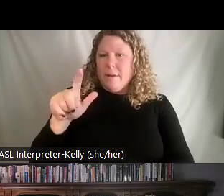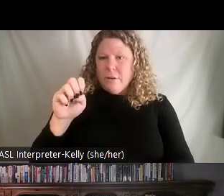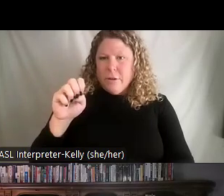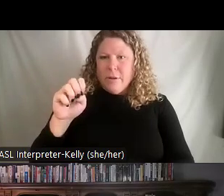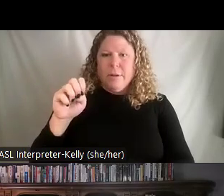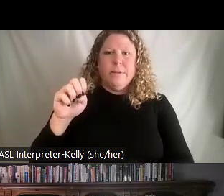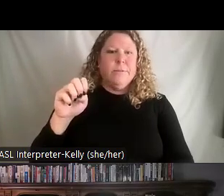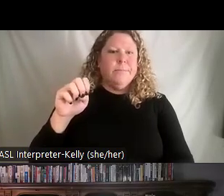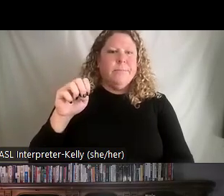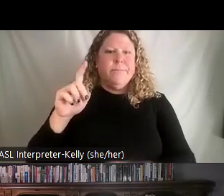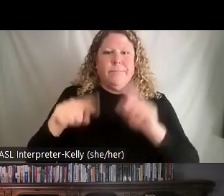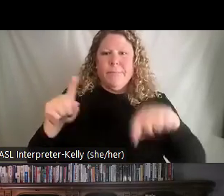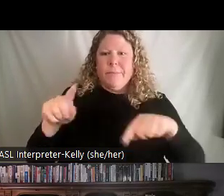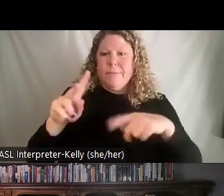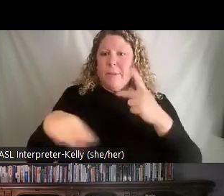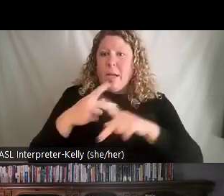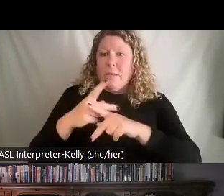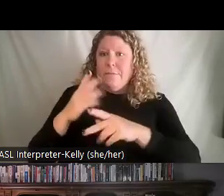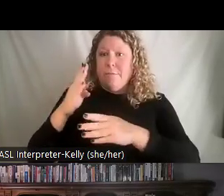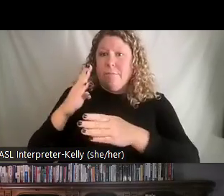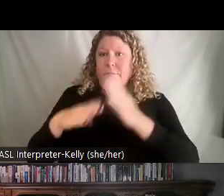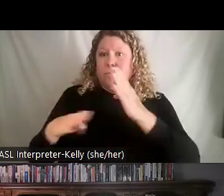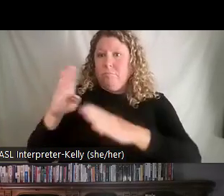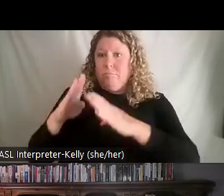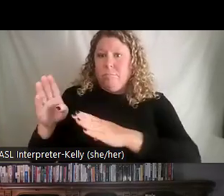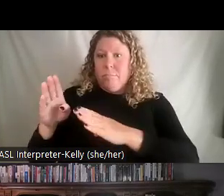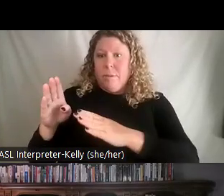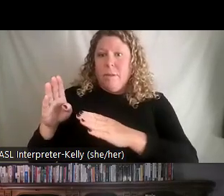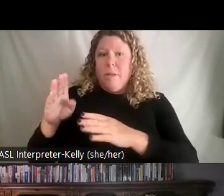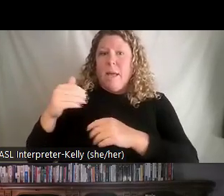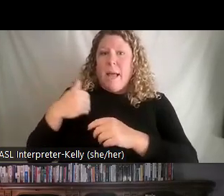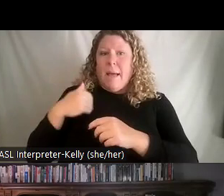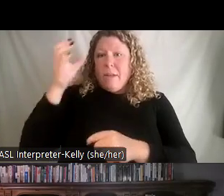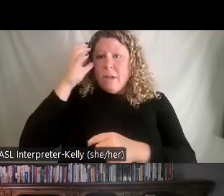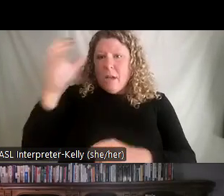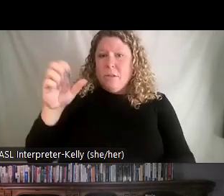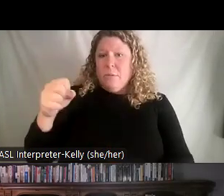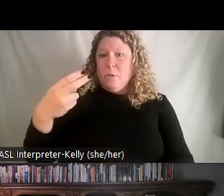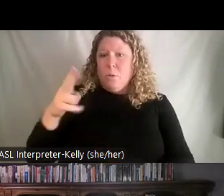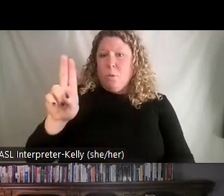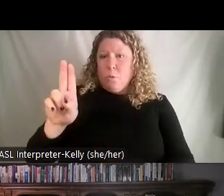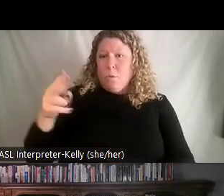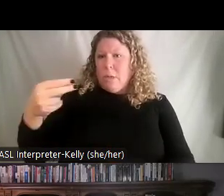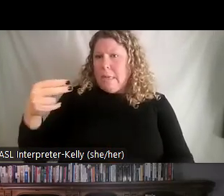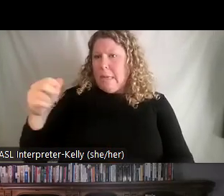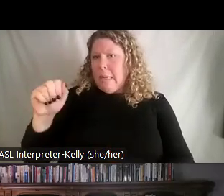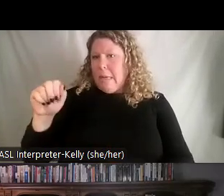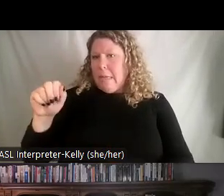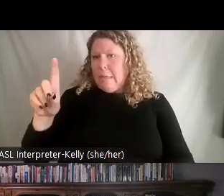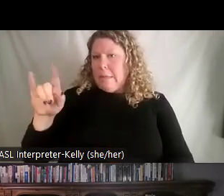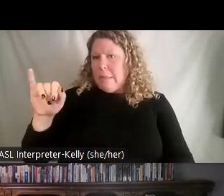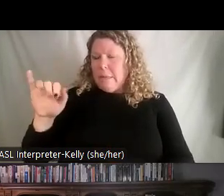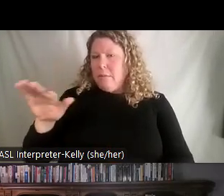different forms of martial arts they have this concept of shuhari. So, shuh is this idea of really